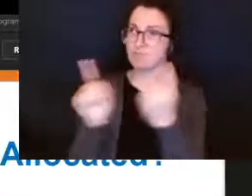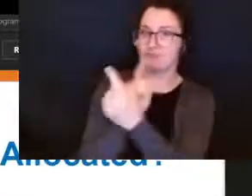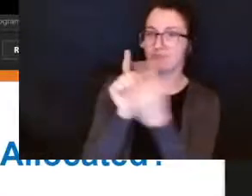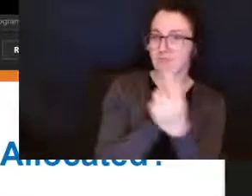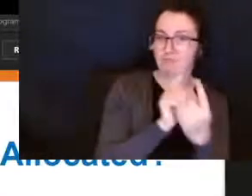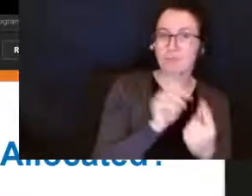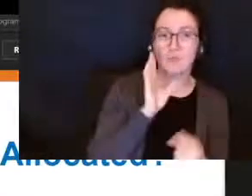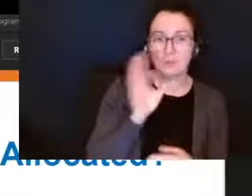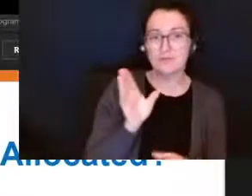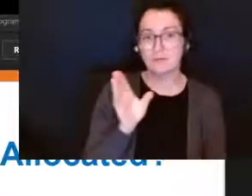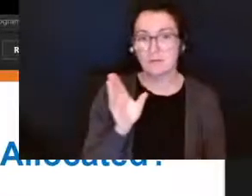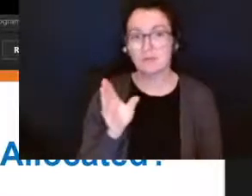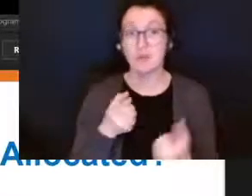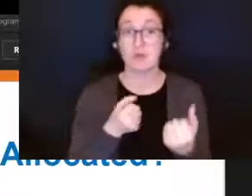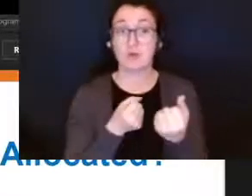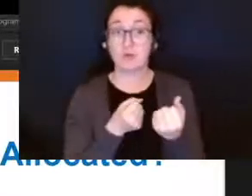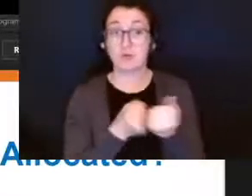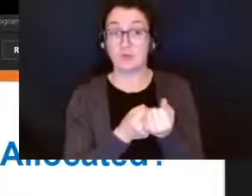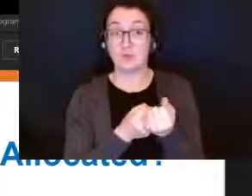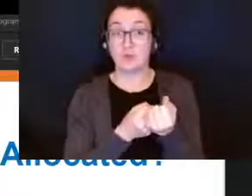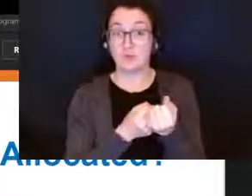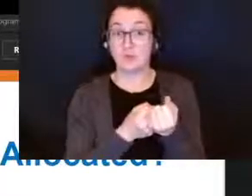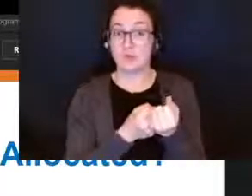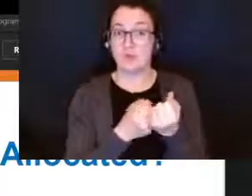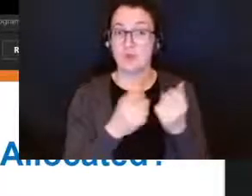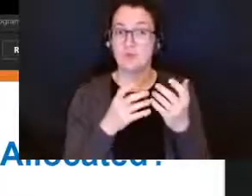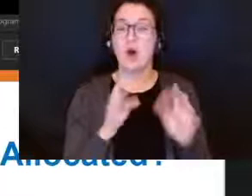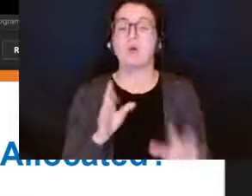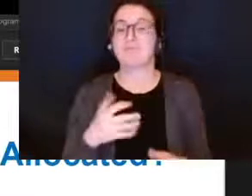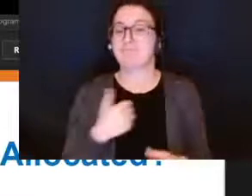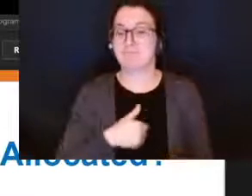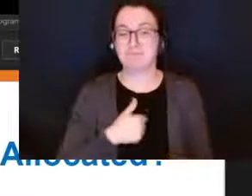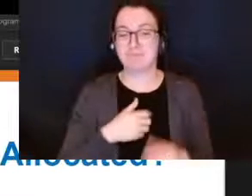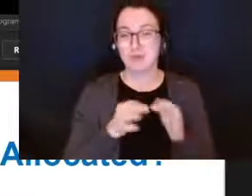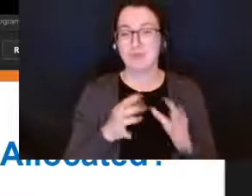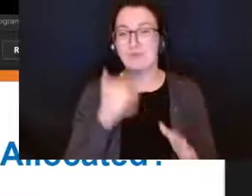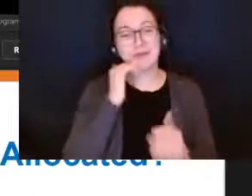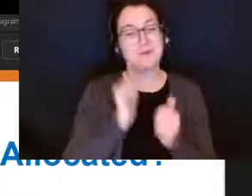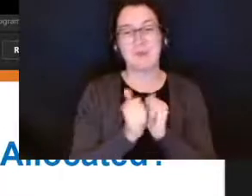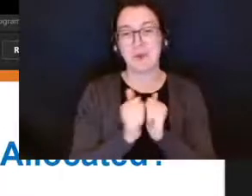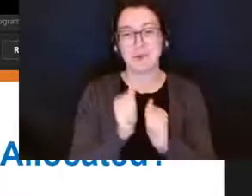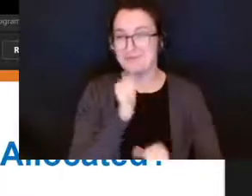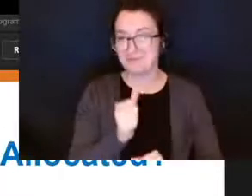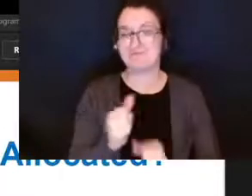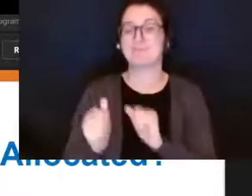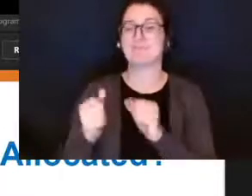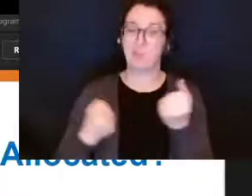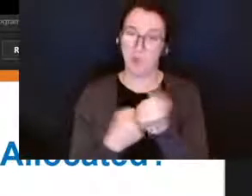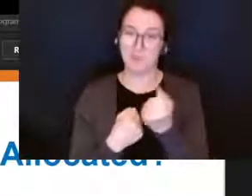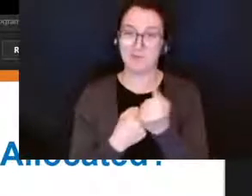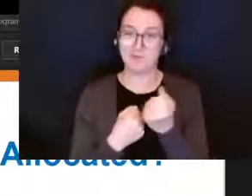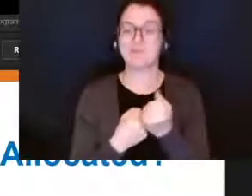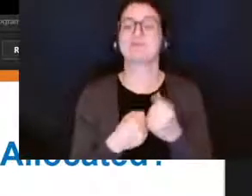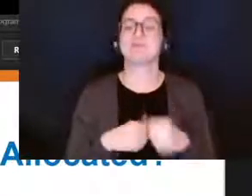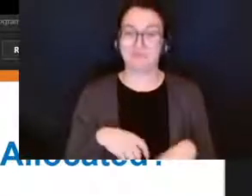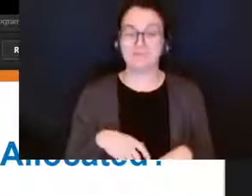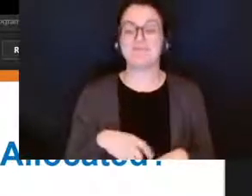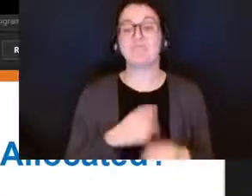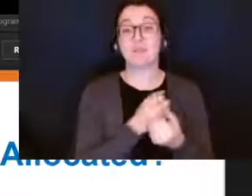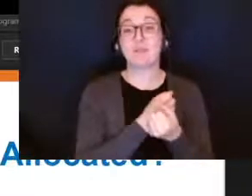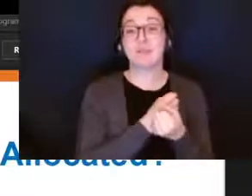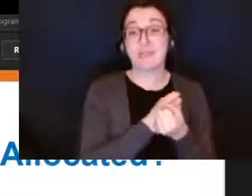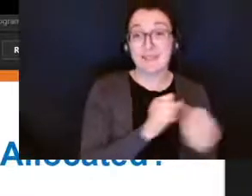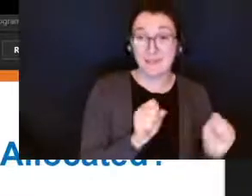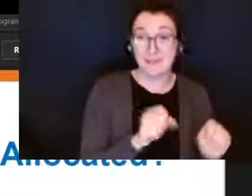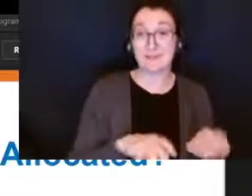to support the needs of students in the following areas health and medical safety and behavioral adaptive